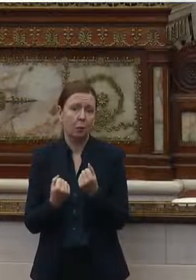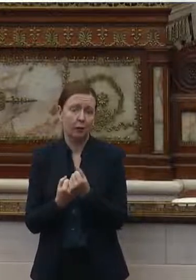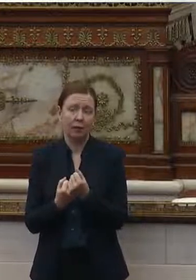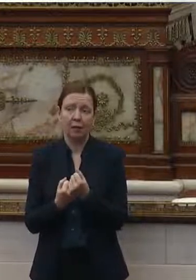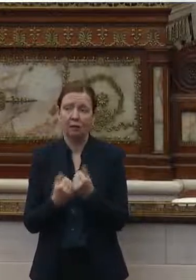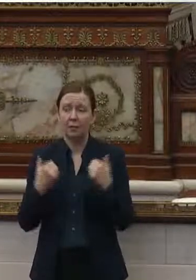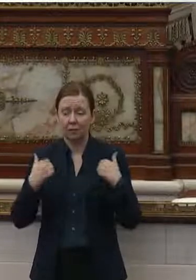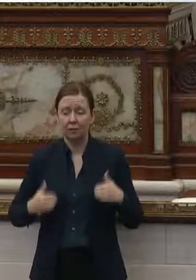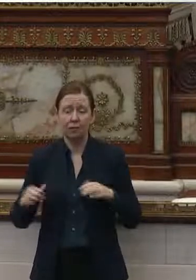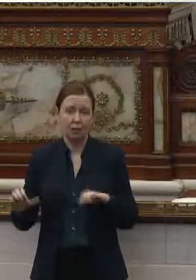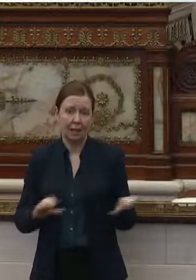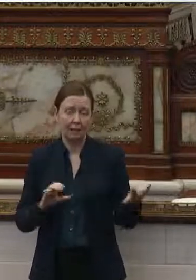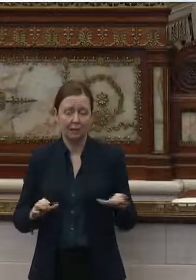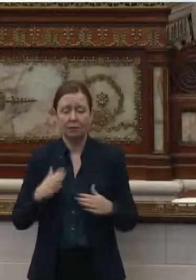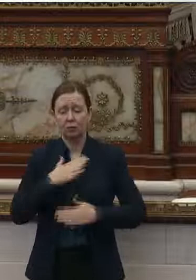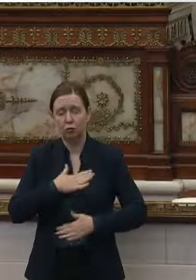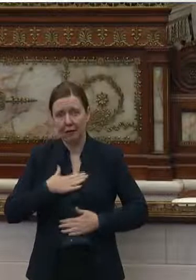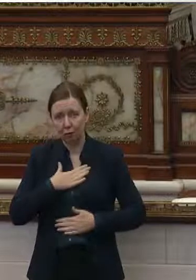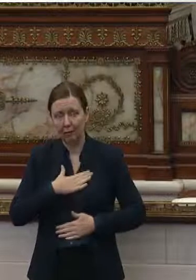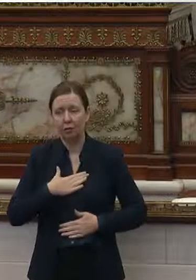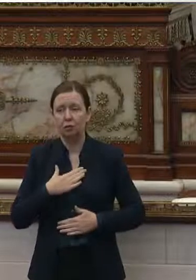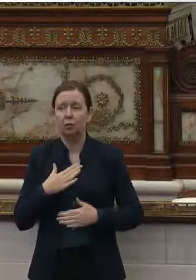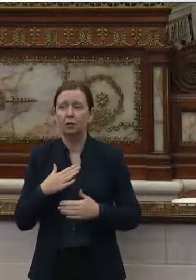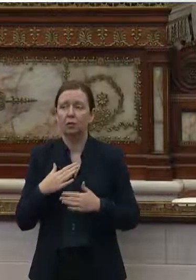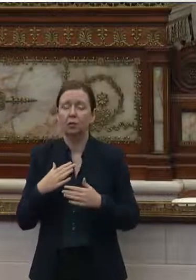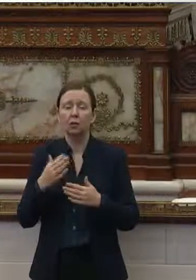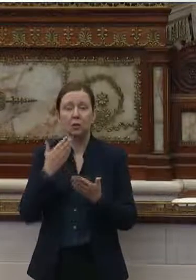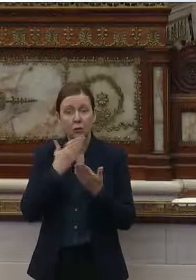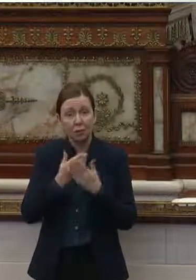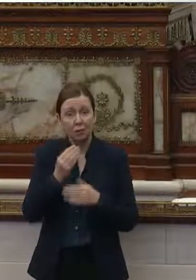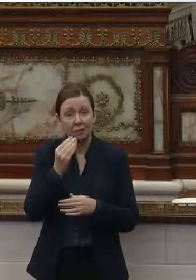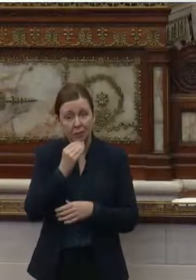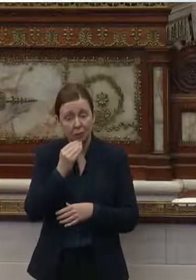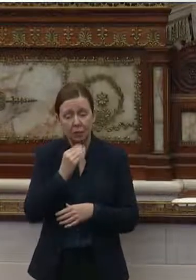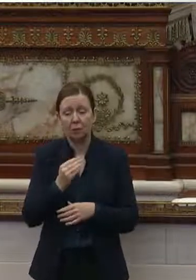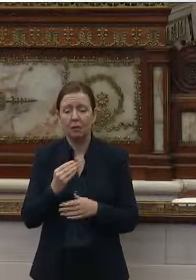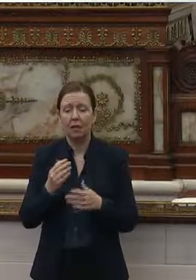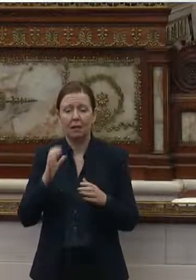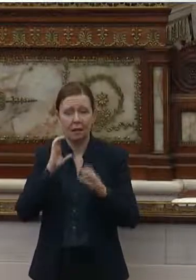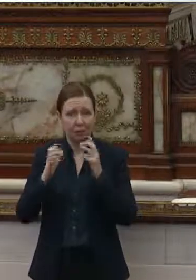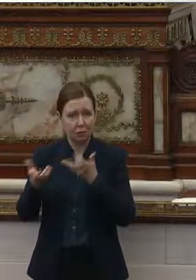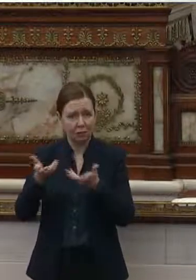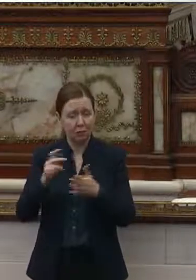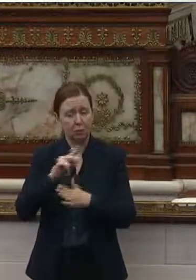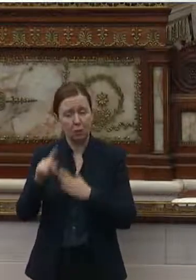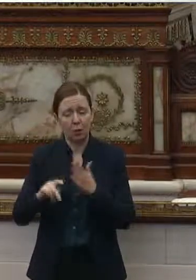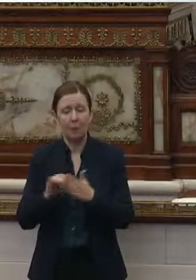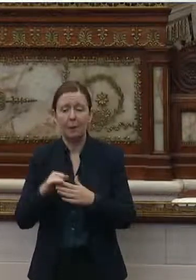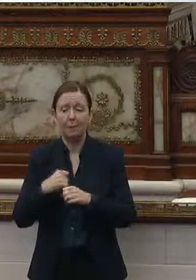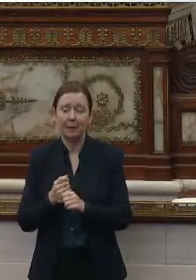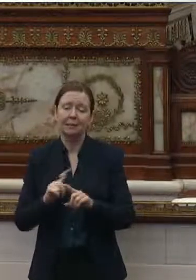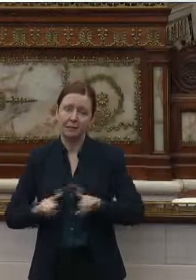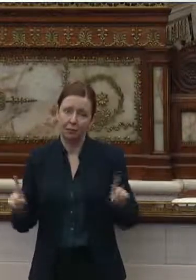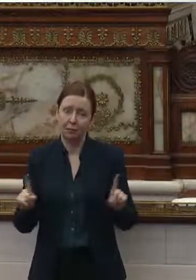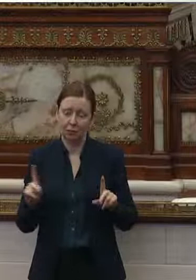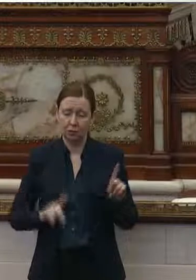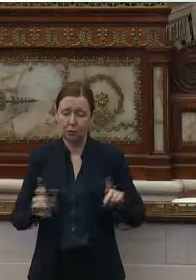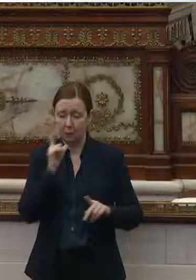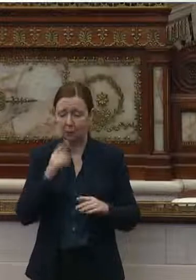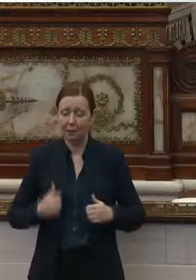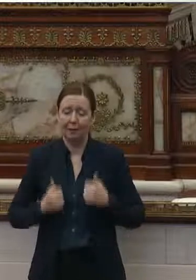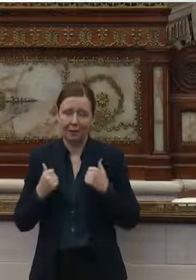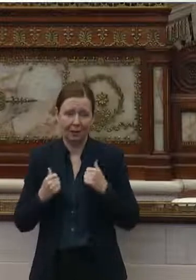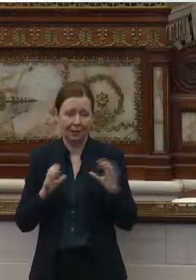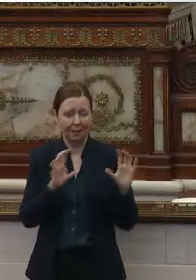physical activity, recreational, good nutrition, and conversational programming, which will make a difference for those living in